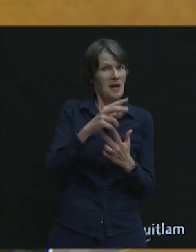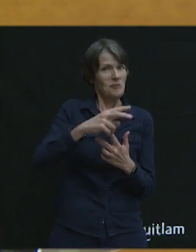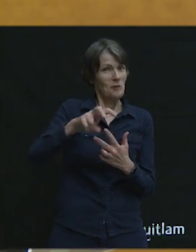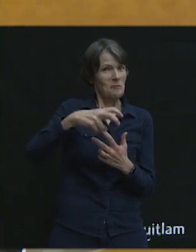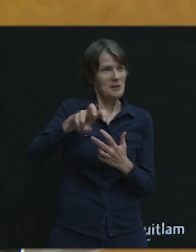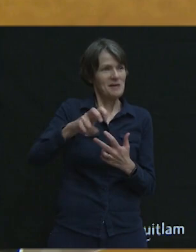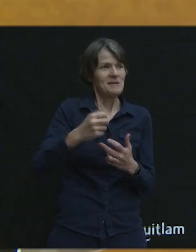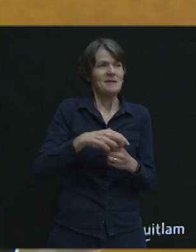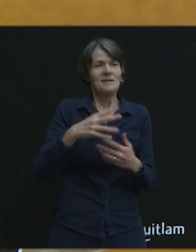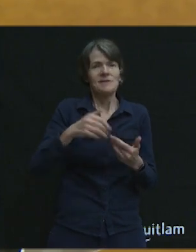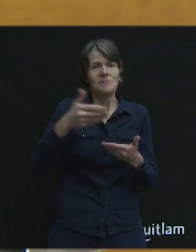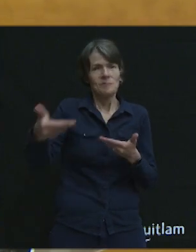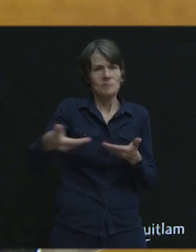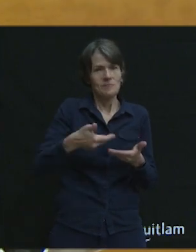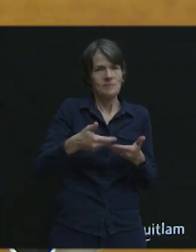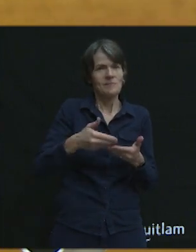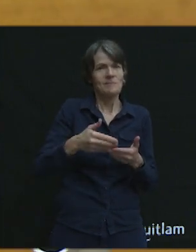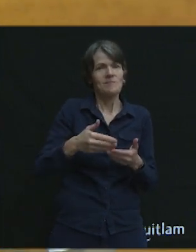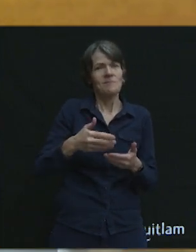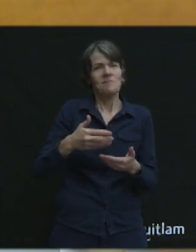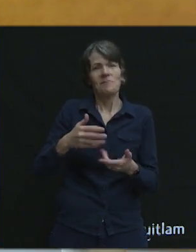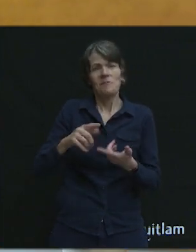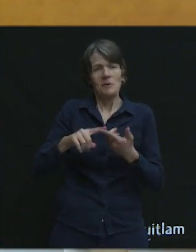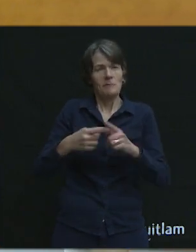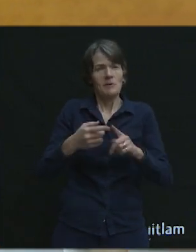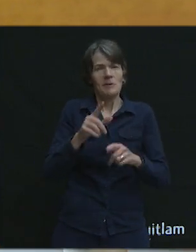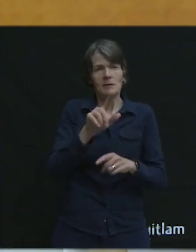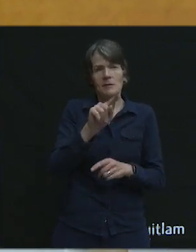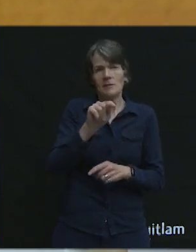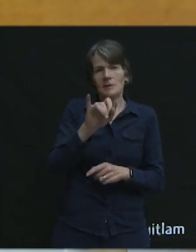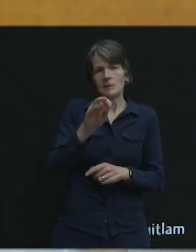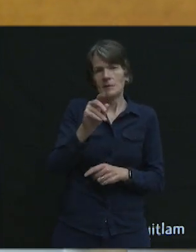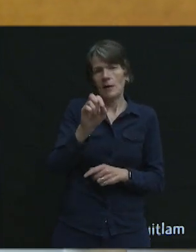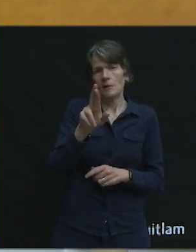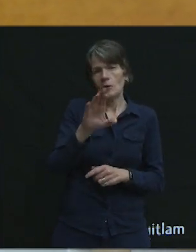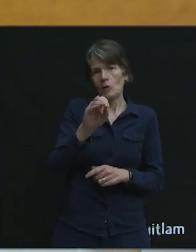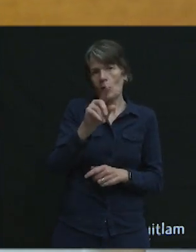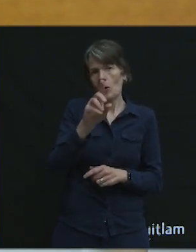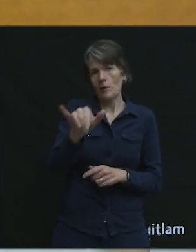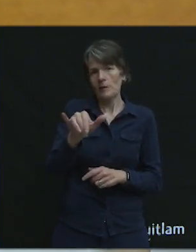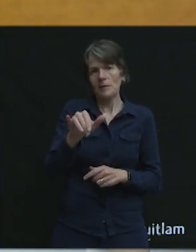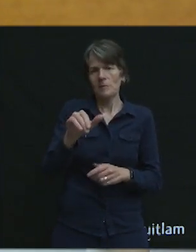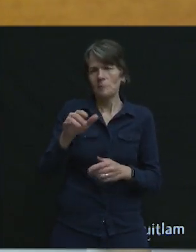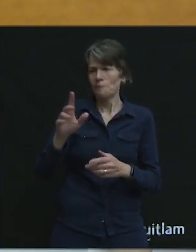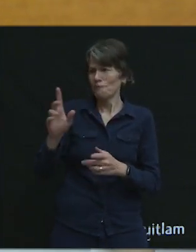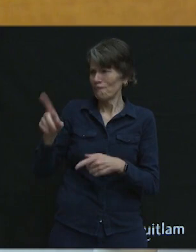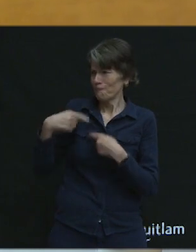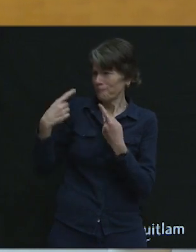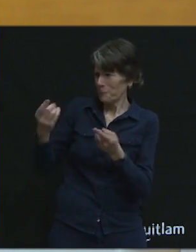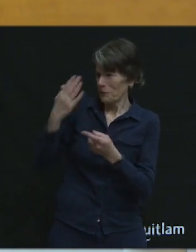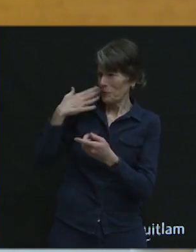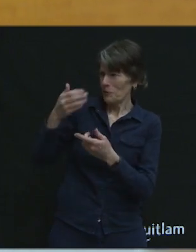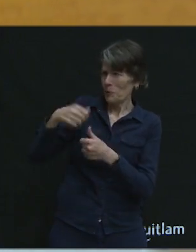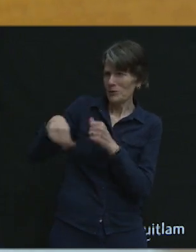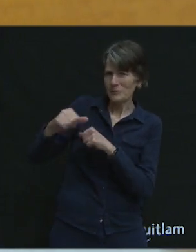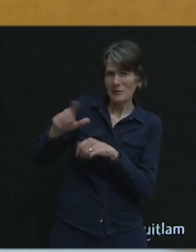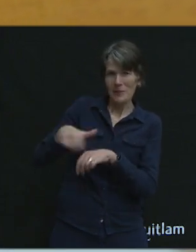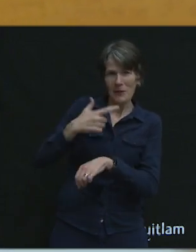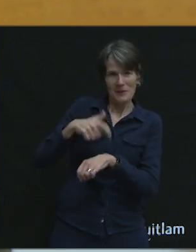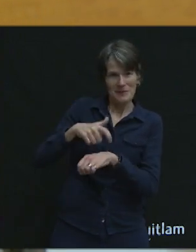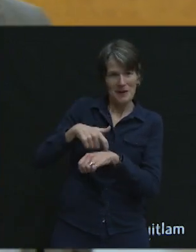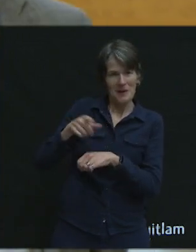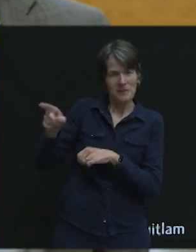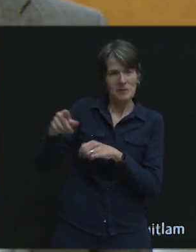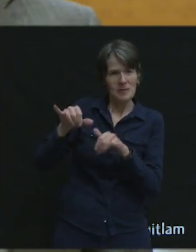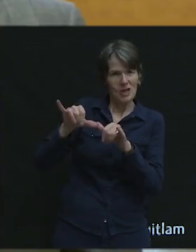I'd like to invite my colleague, Tyler Gawley. I've known Tyler for a long time. Another professional engineer.